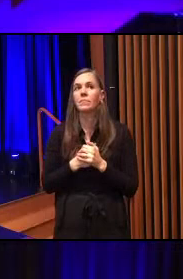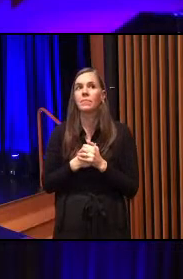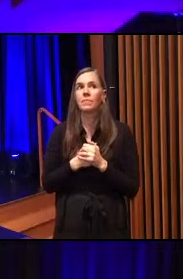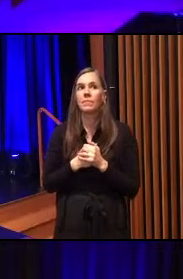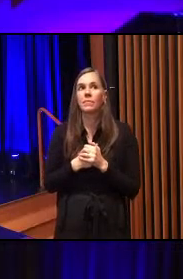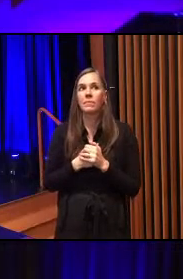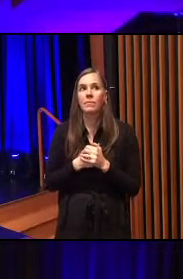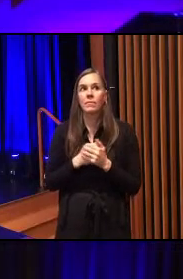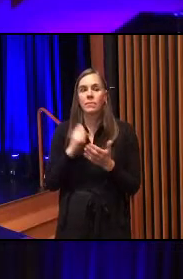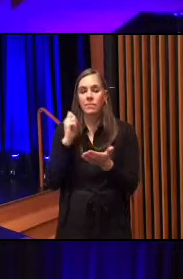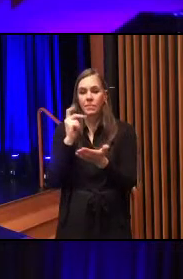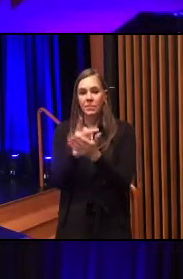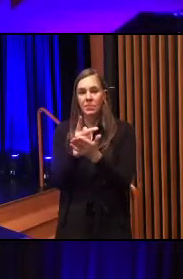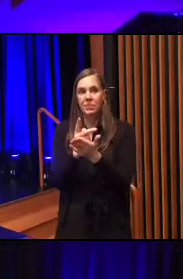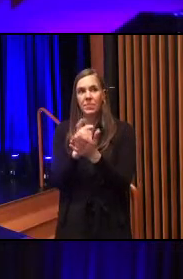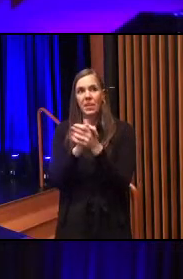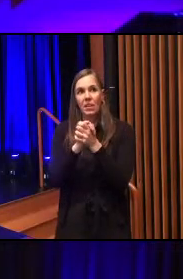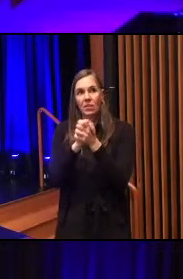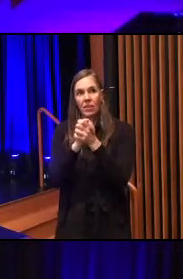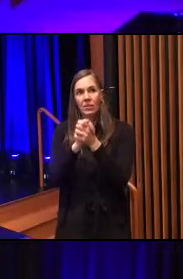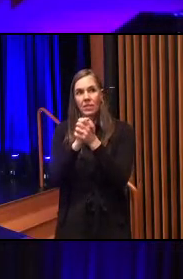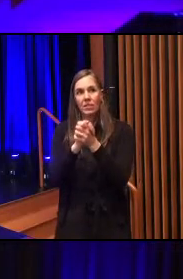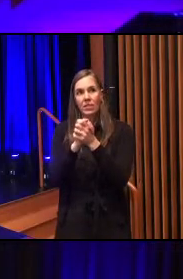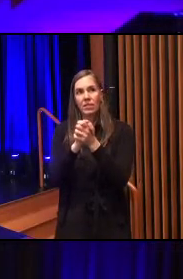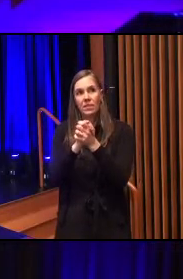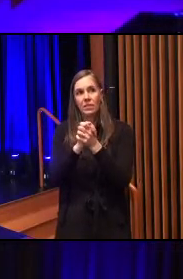There we go. Congratulations, sir.